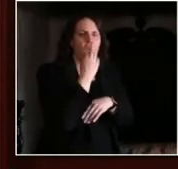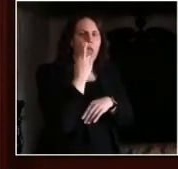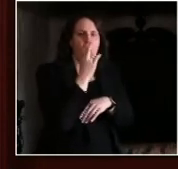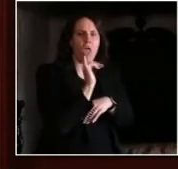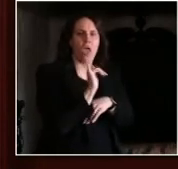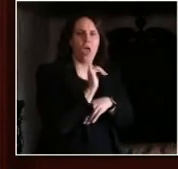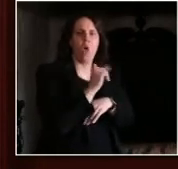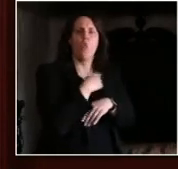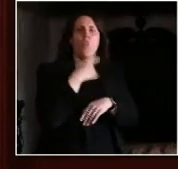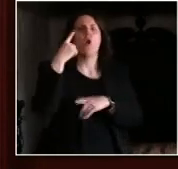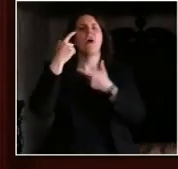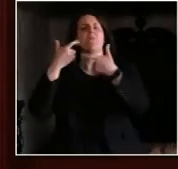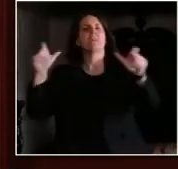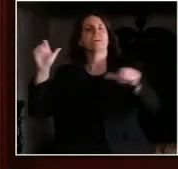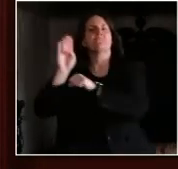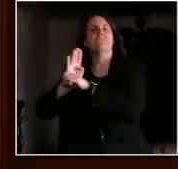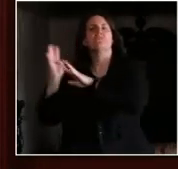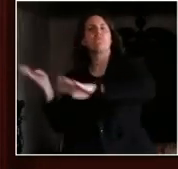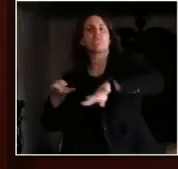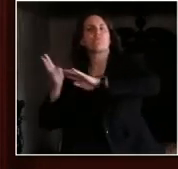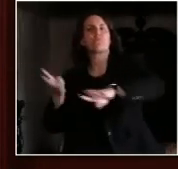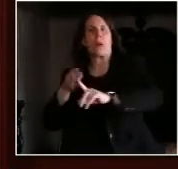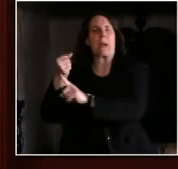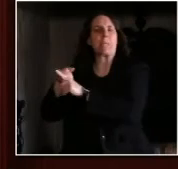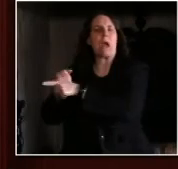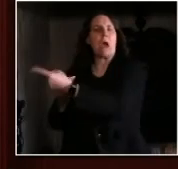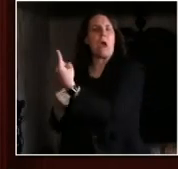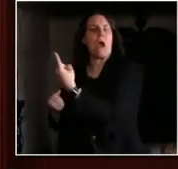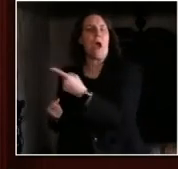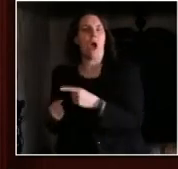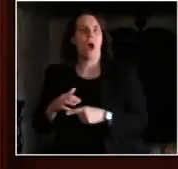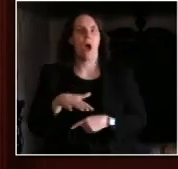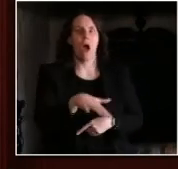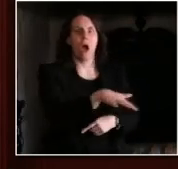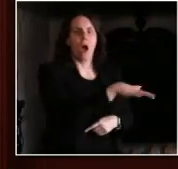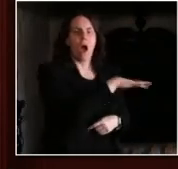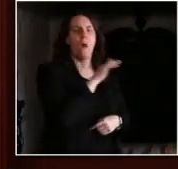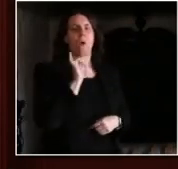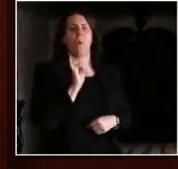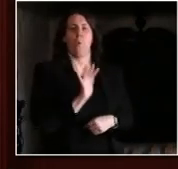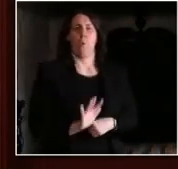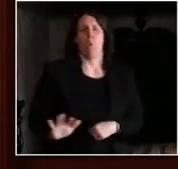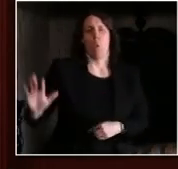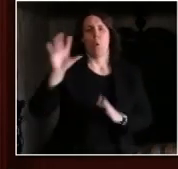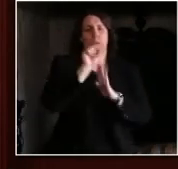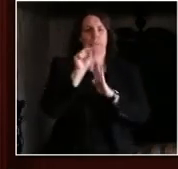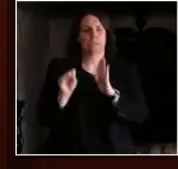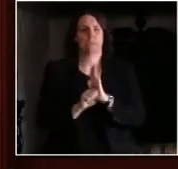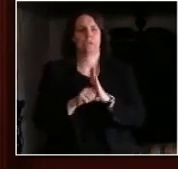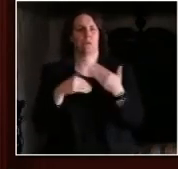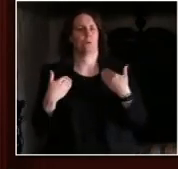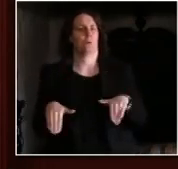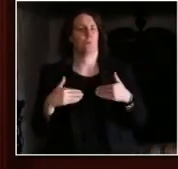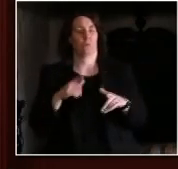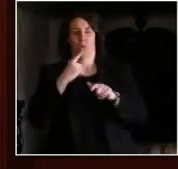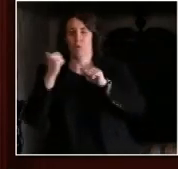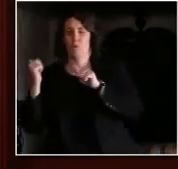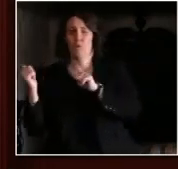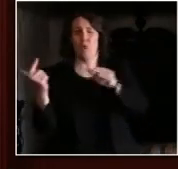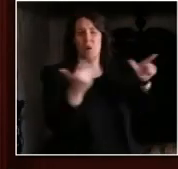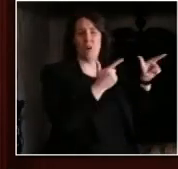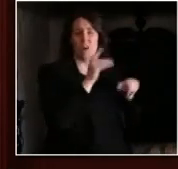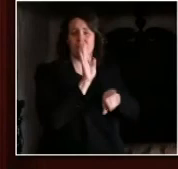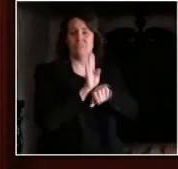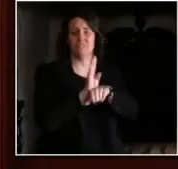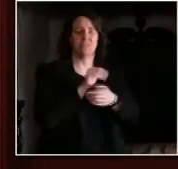economic impact has swept across the state, and it's affected large and small businesses, performance venues, nonprofits, and chambers.